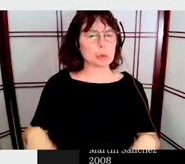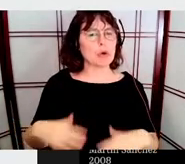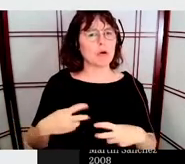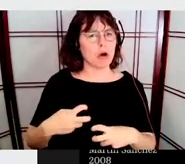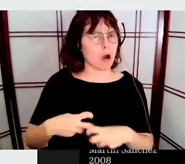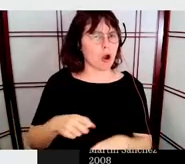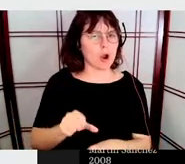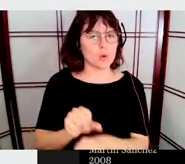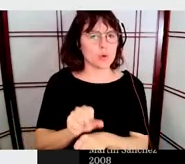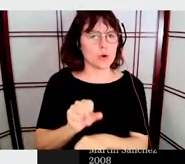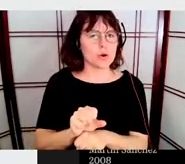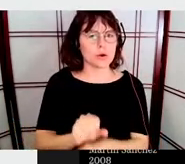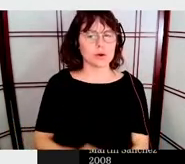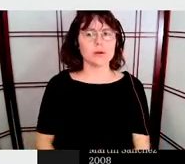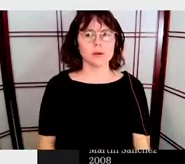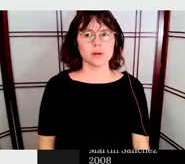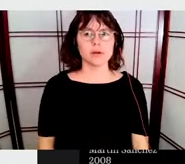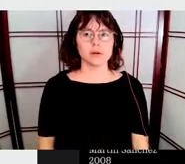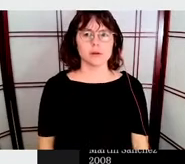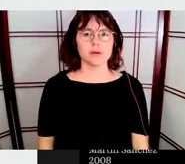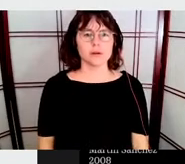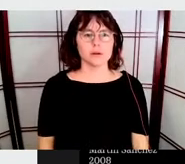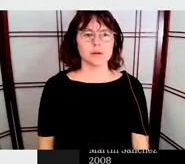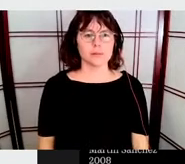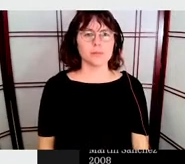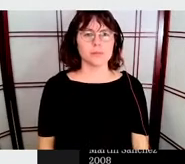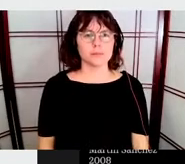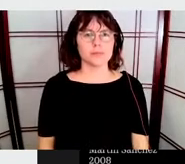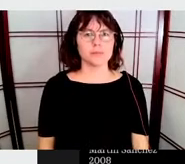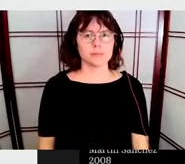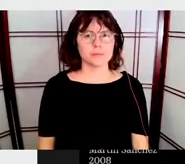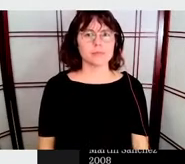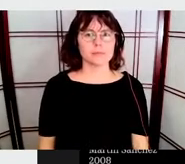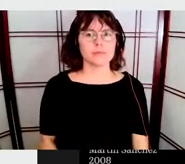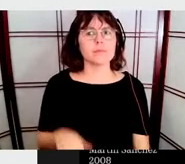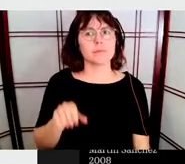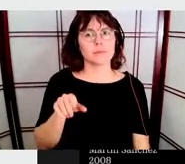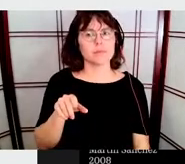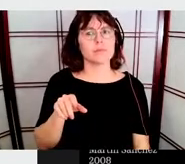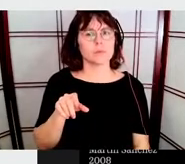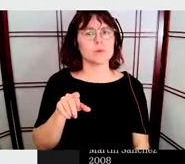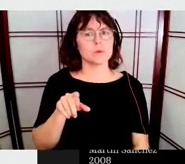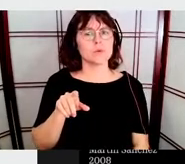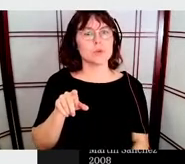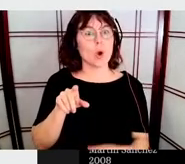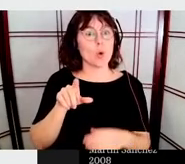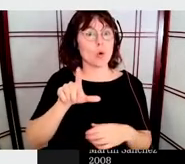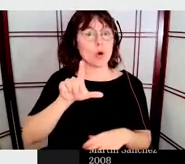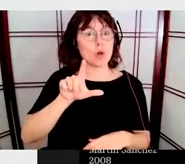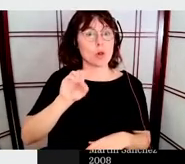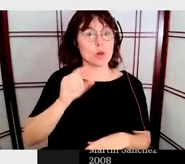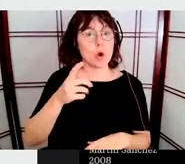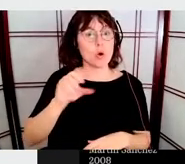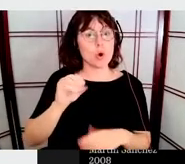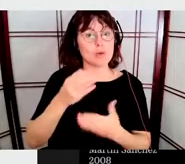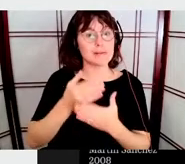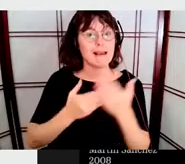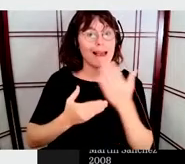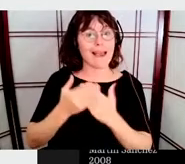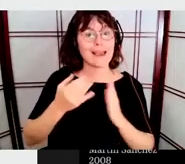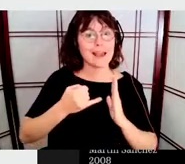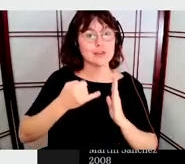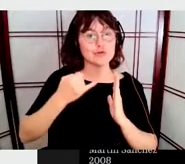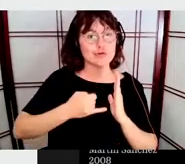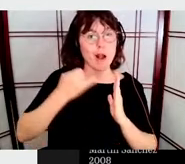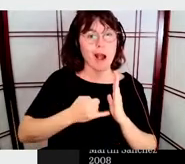collection of 100 logos, then you feel that you have something very